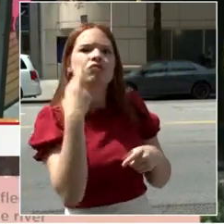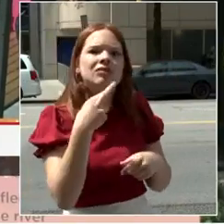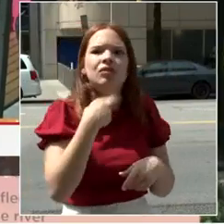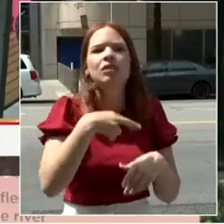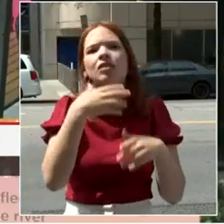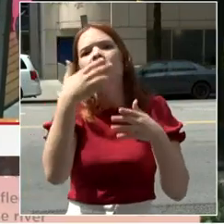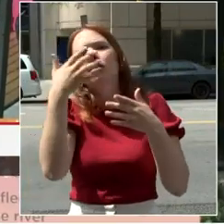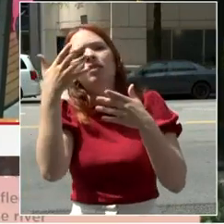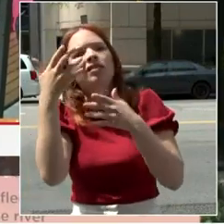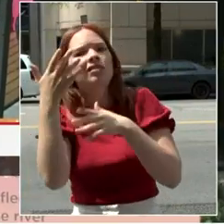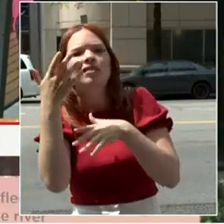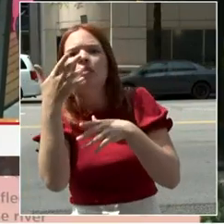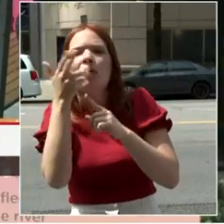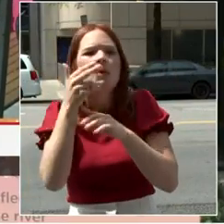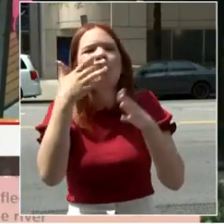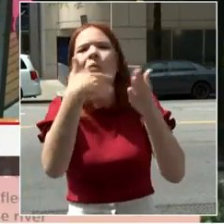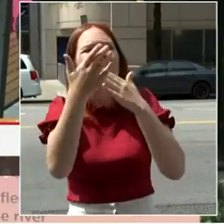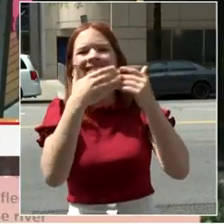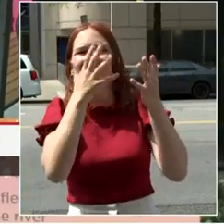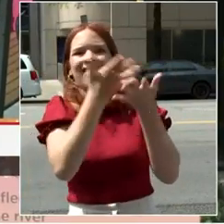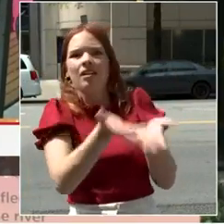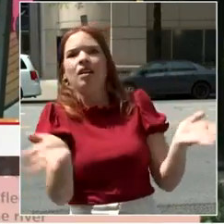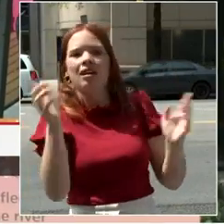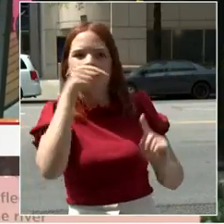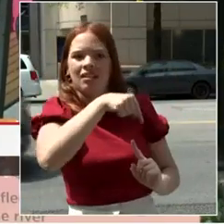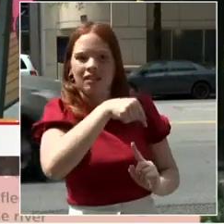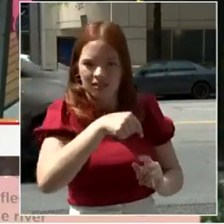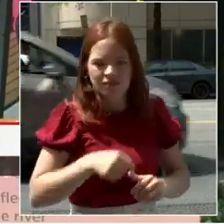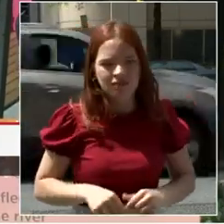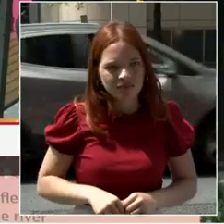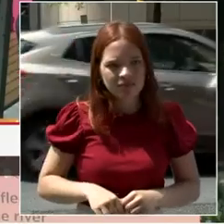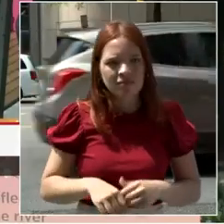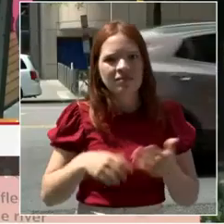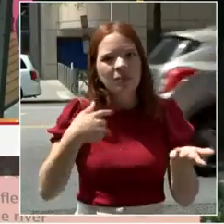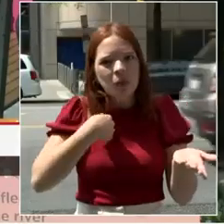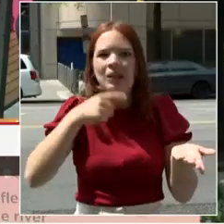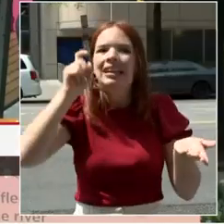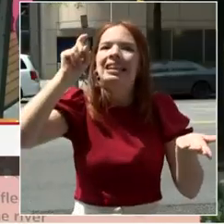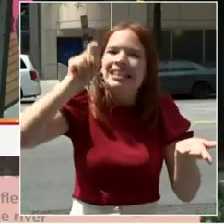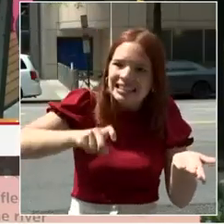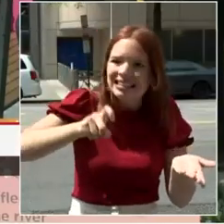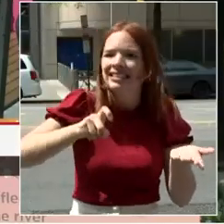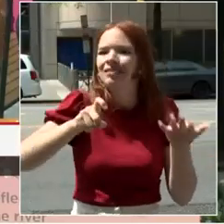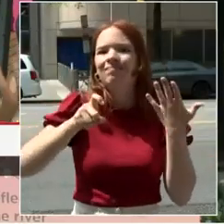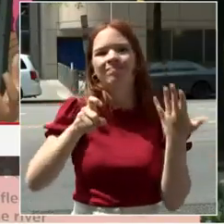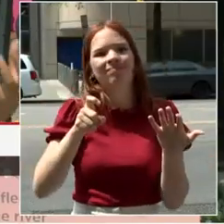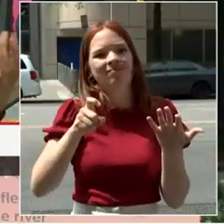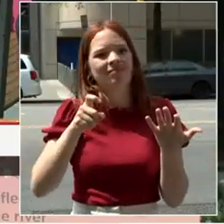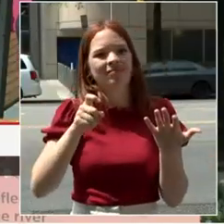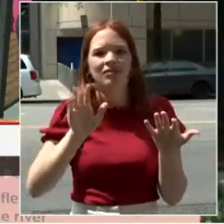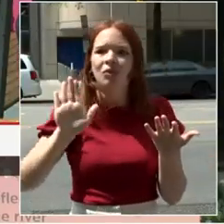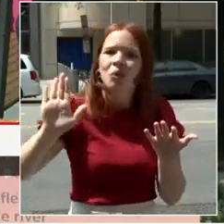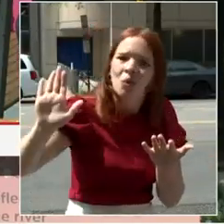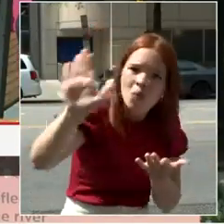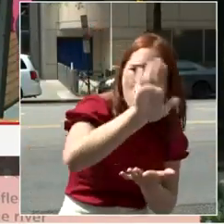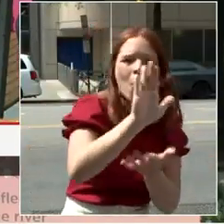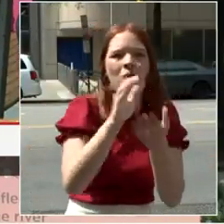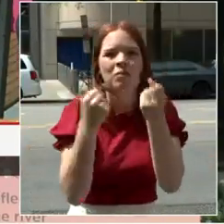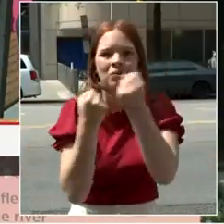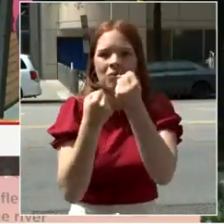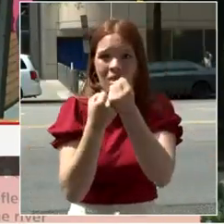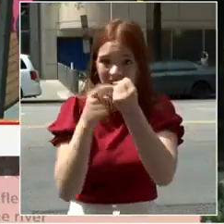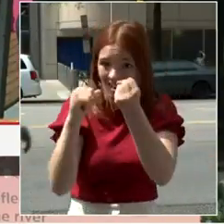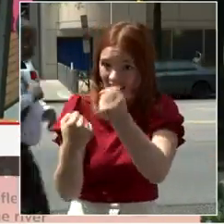big smile because we know that your happiness is our success. So when you shop small, you are